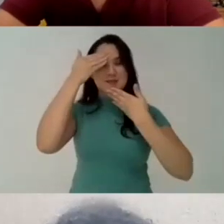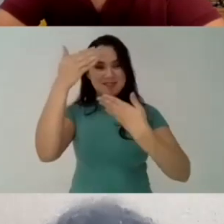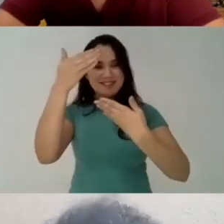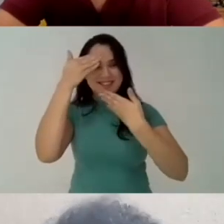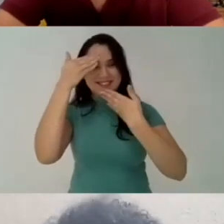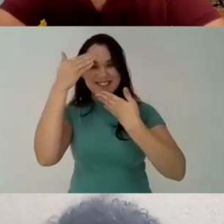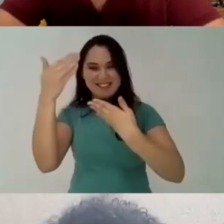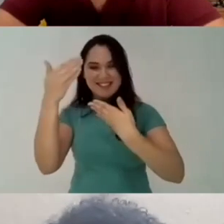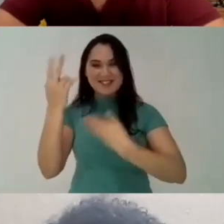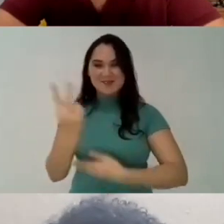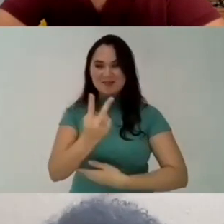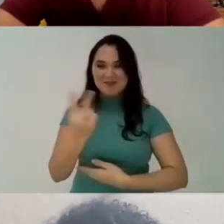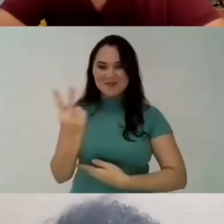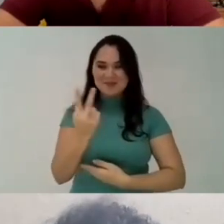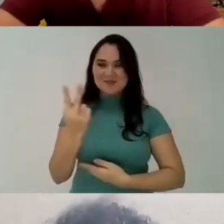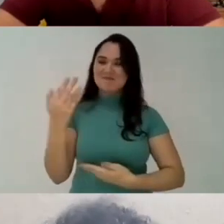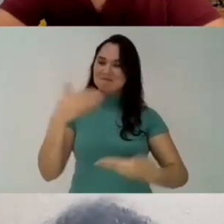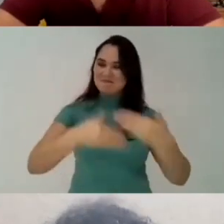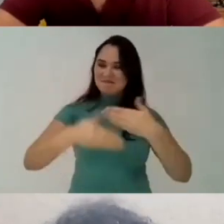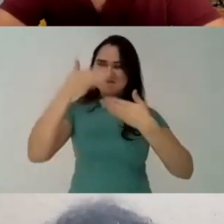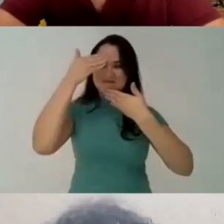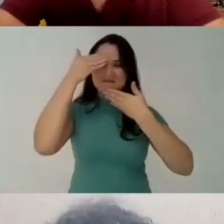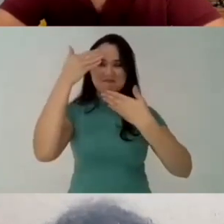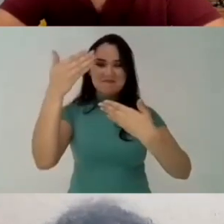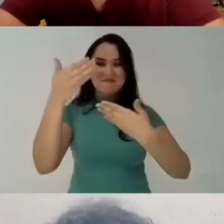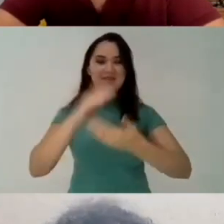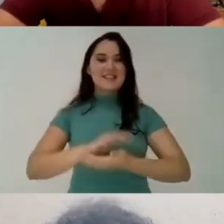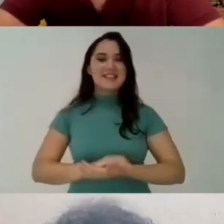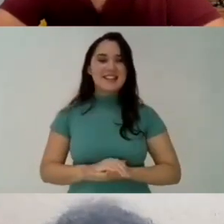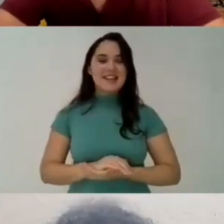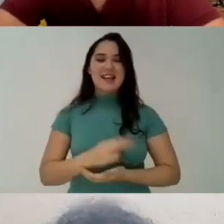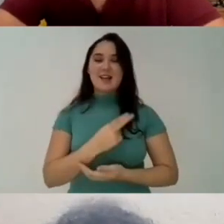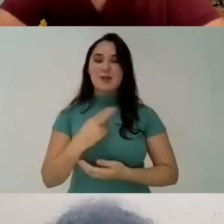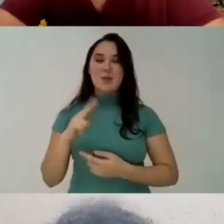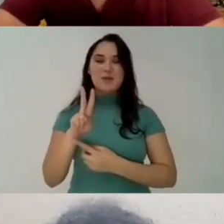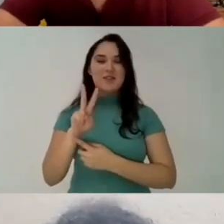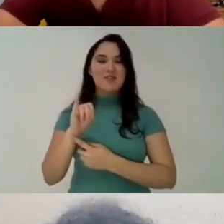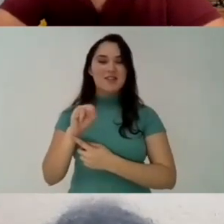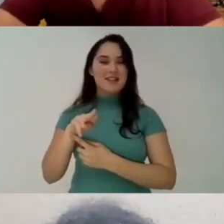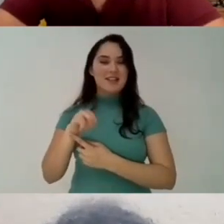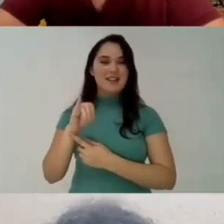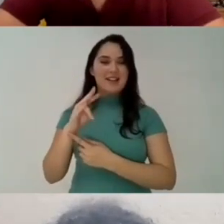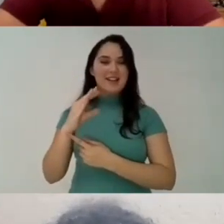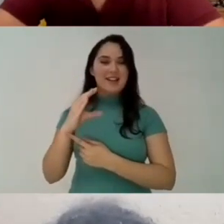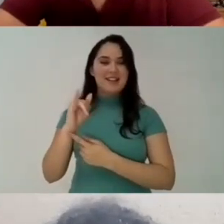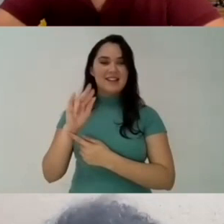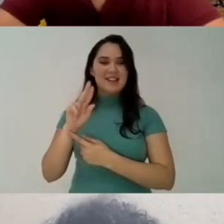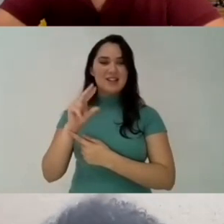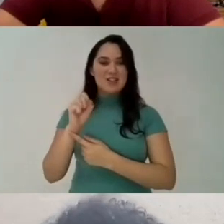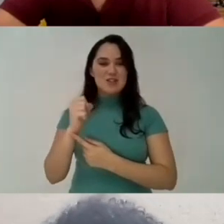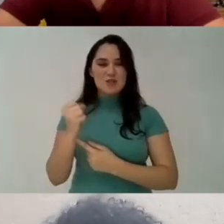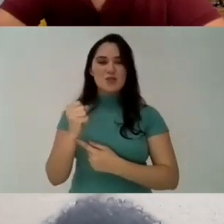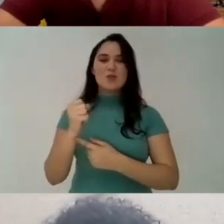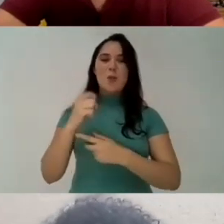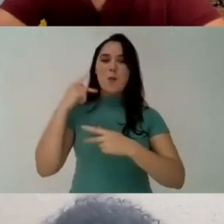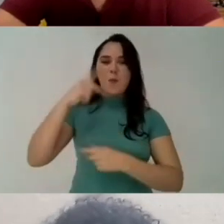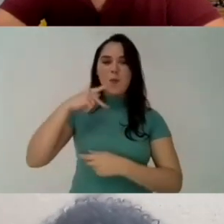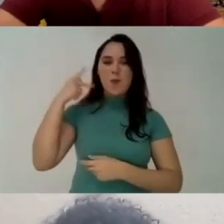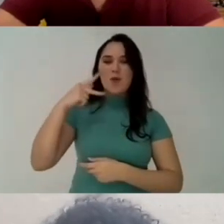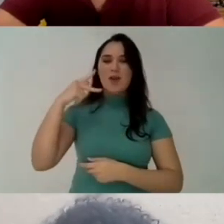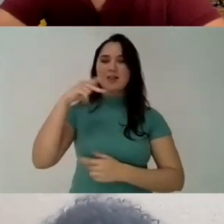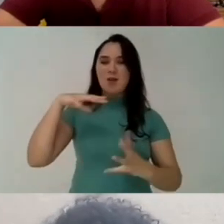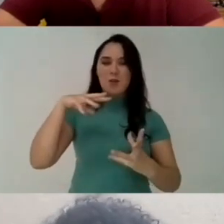ask Vinicius to take over and present the next phase of the panel My name is